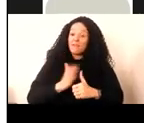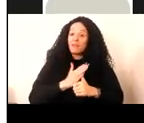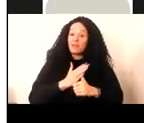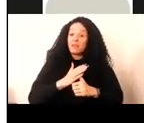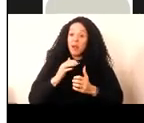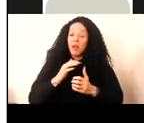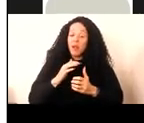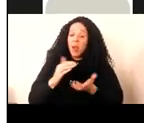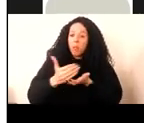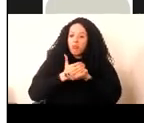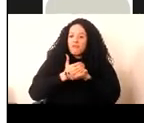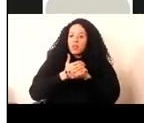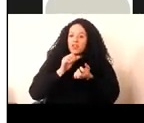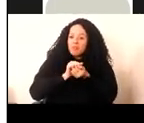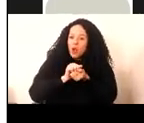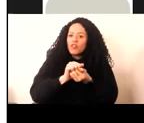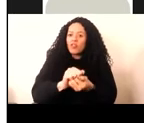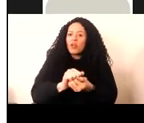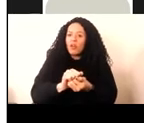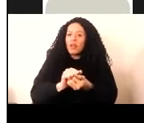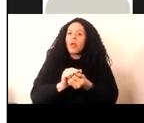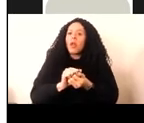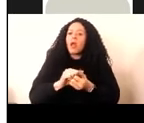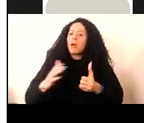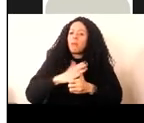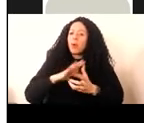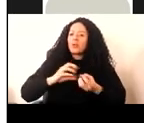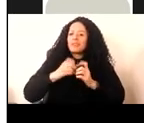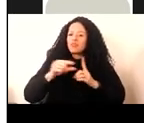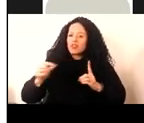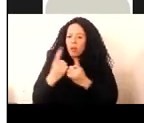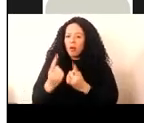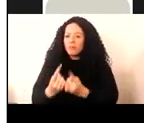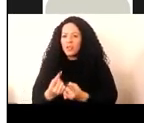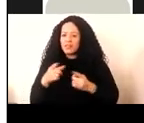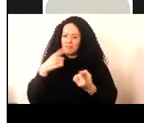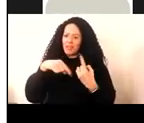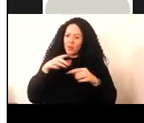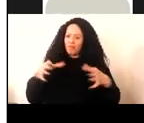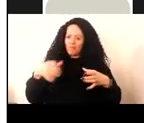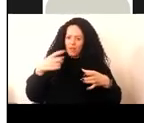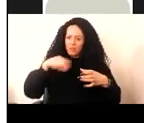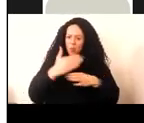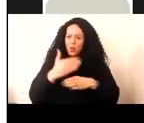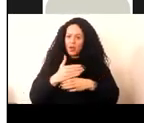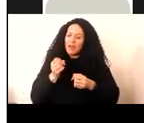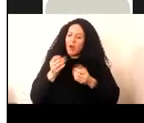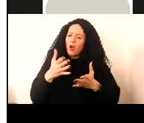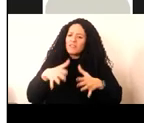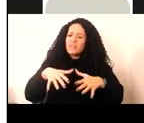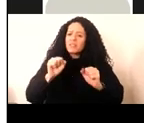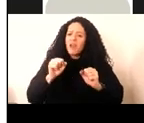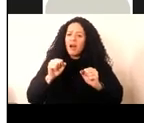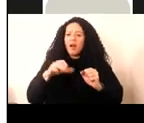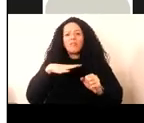digital and hybrid objects as a body of work. And as we've heard this afternoon, offers the very beginnings of a much desired